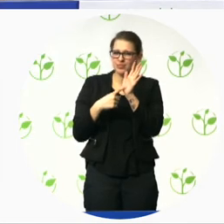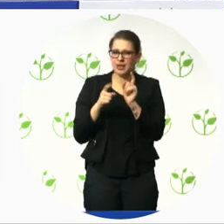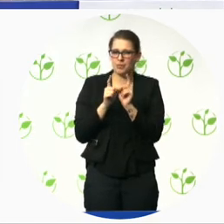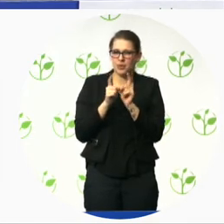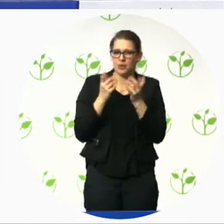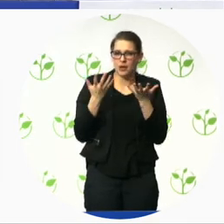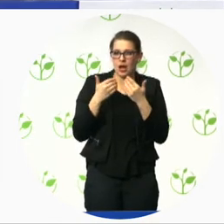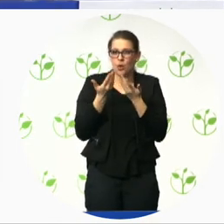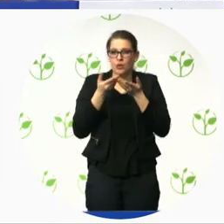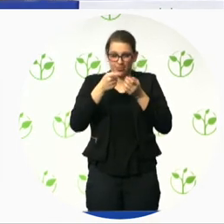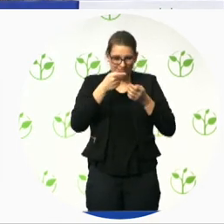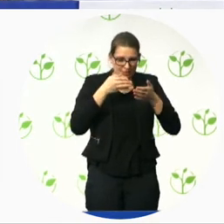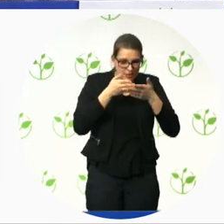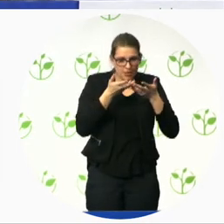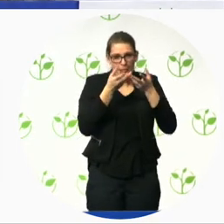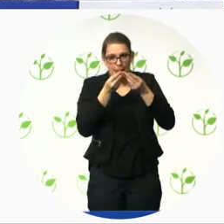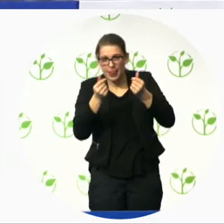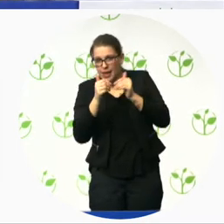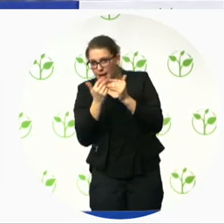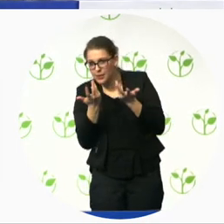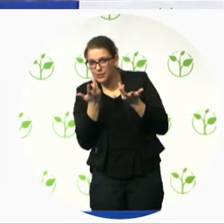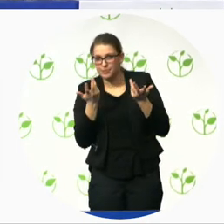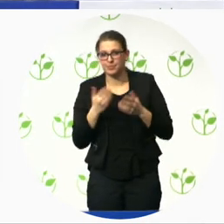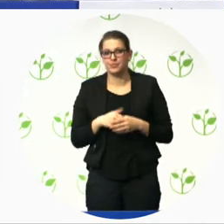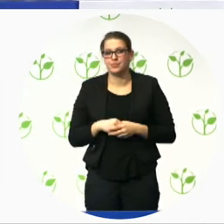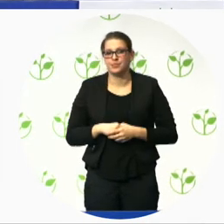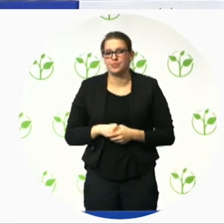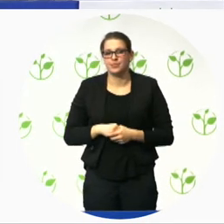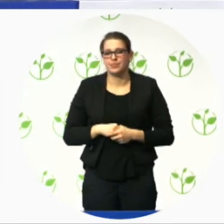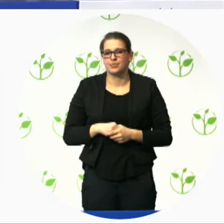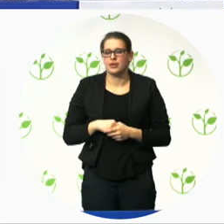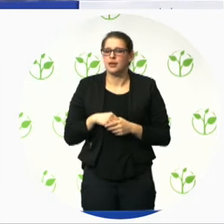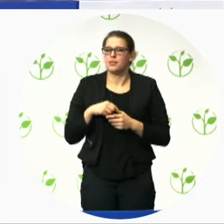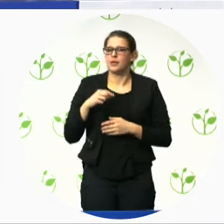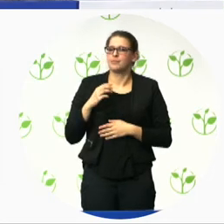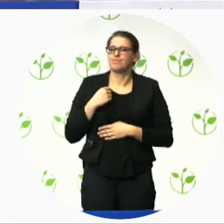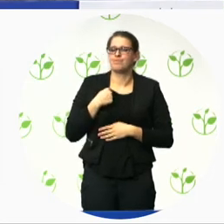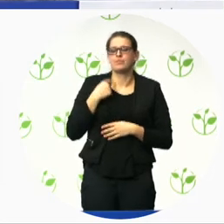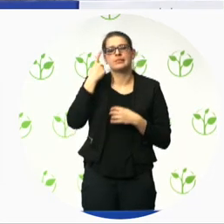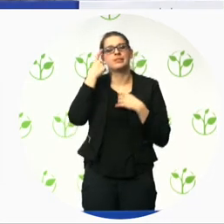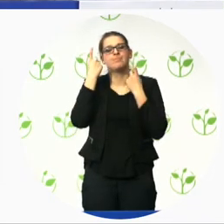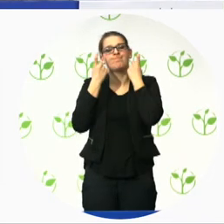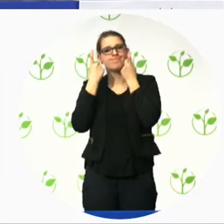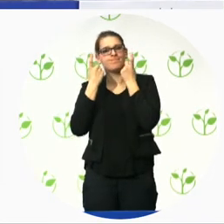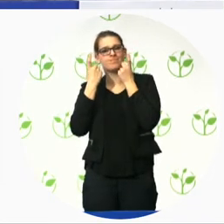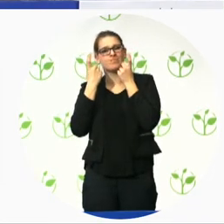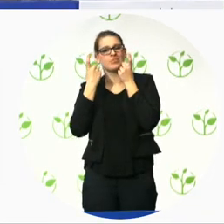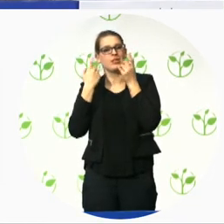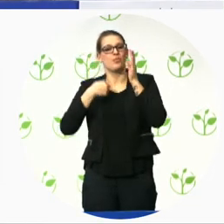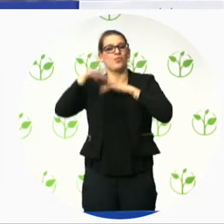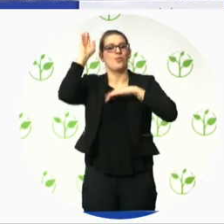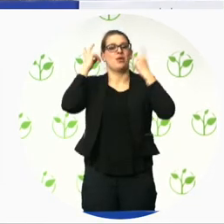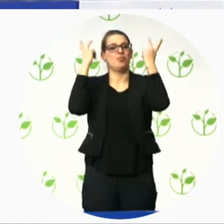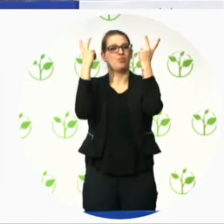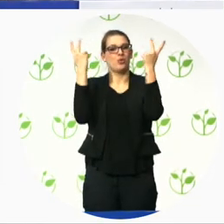work I really also suggest that you talk to countries that have really legislation on accessibility for the long time like the